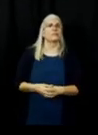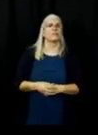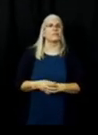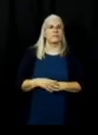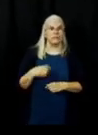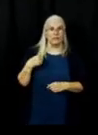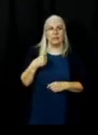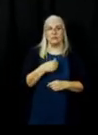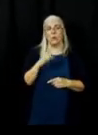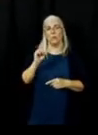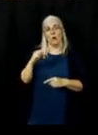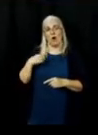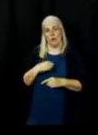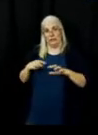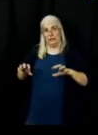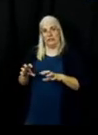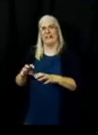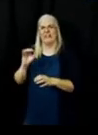thank you